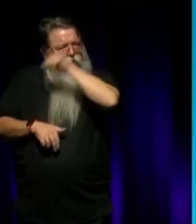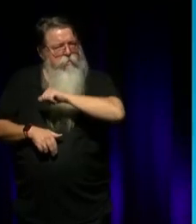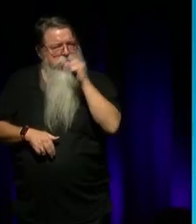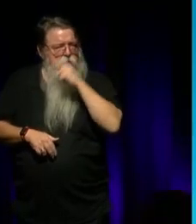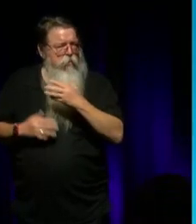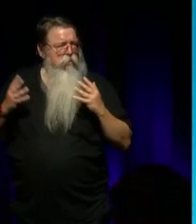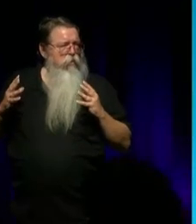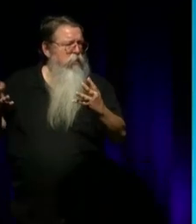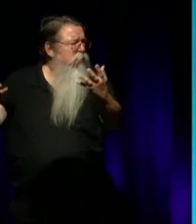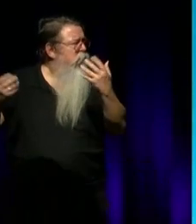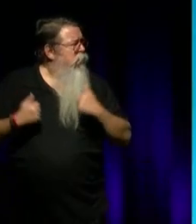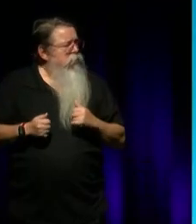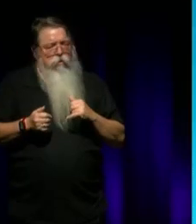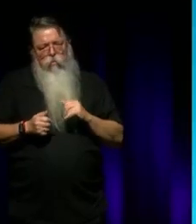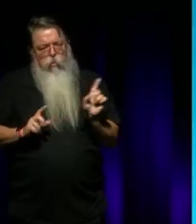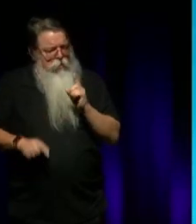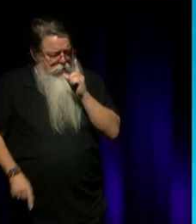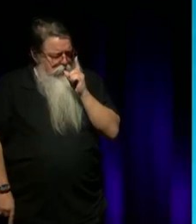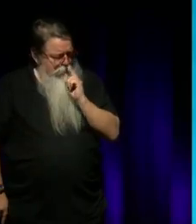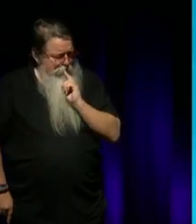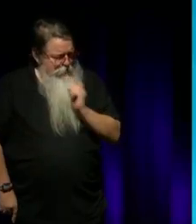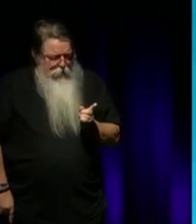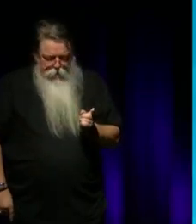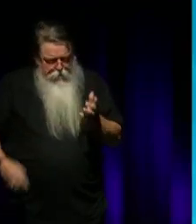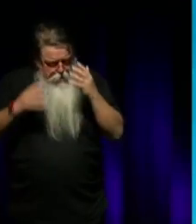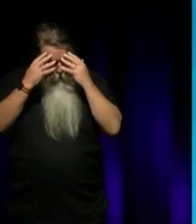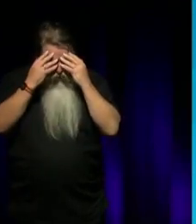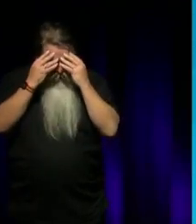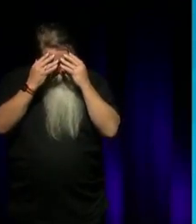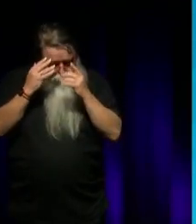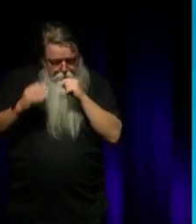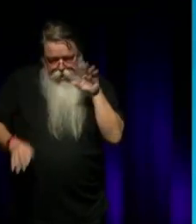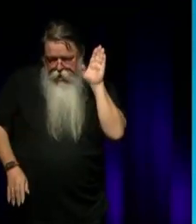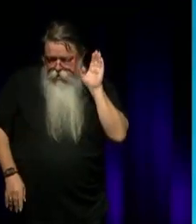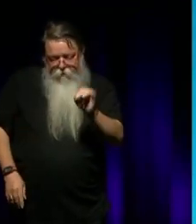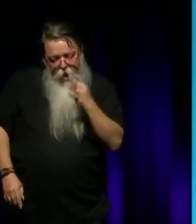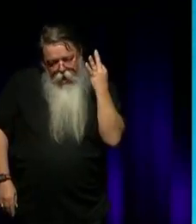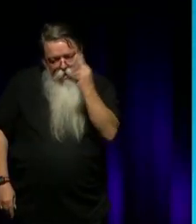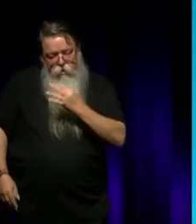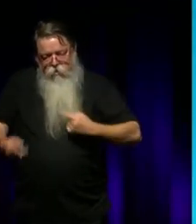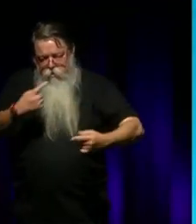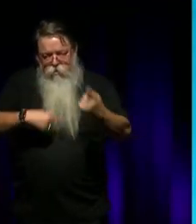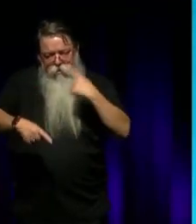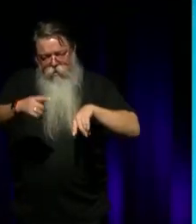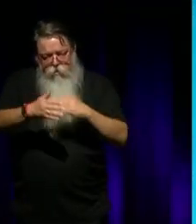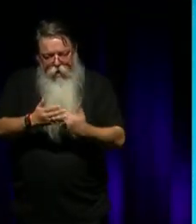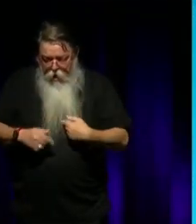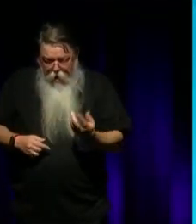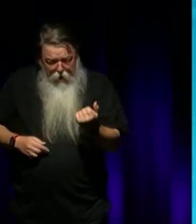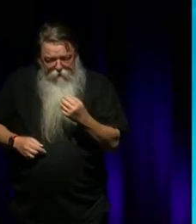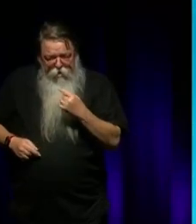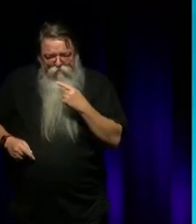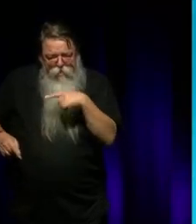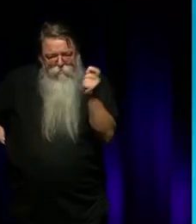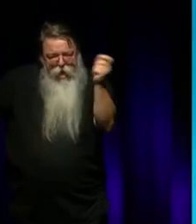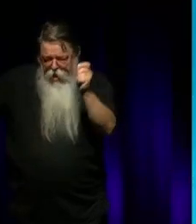Stephen, what can I say? I've just been blown away and I could listen to you for hours. It's some of the things I've got red pen all over